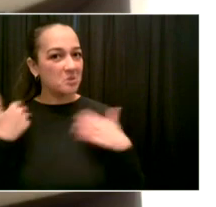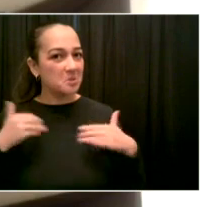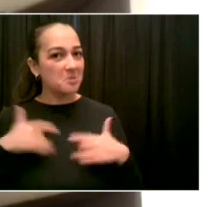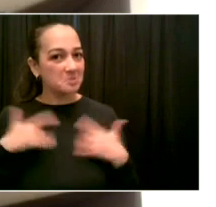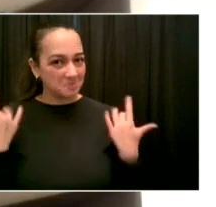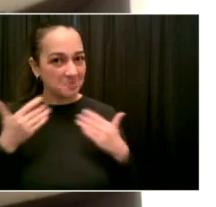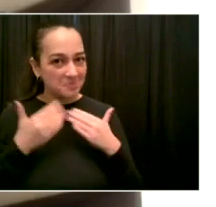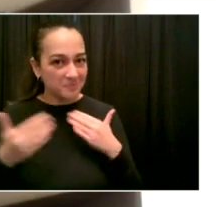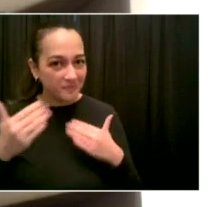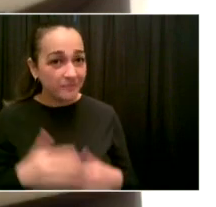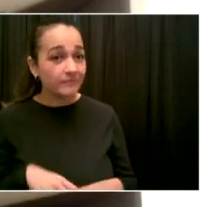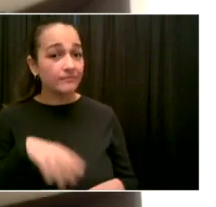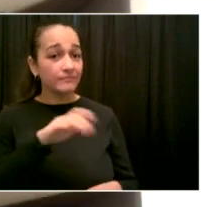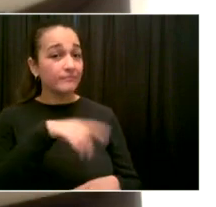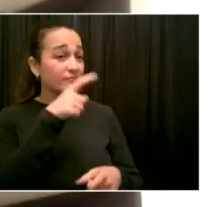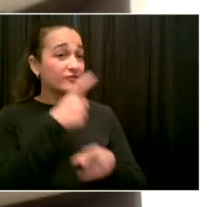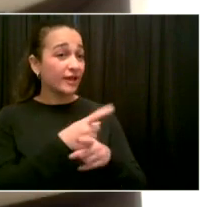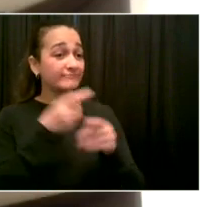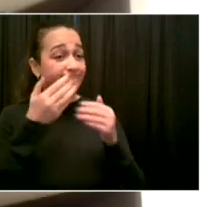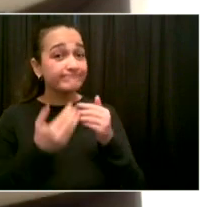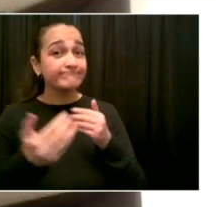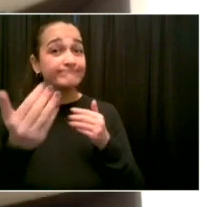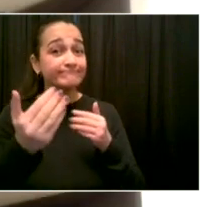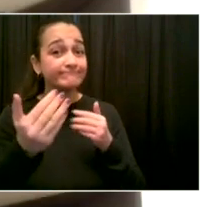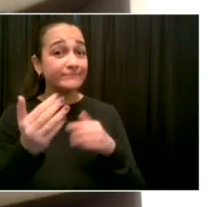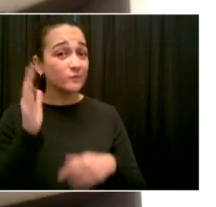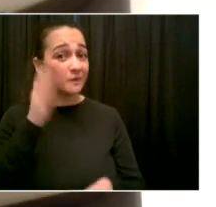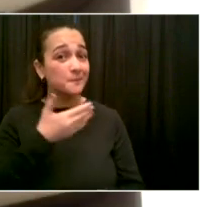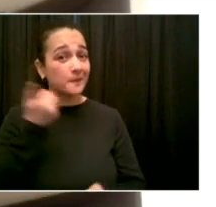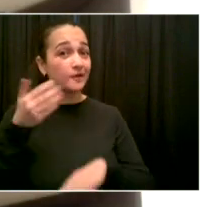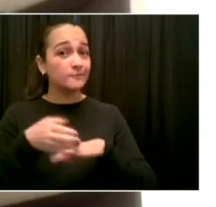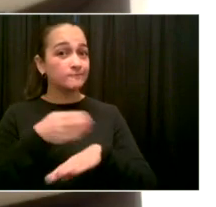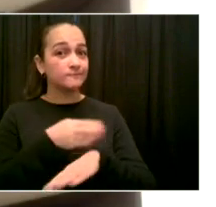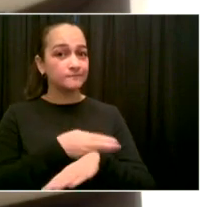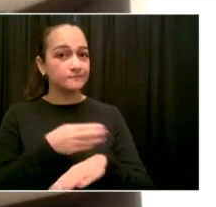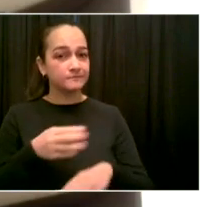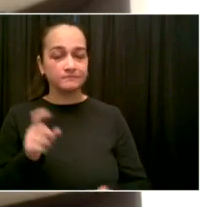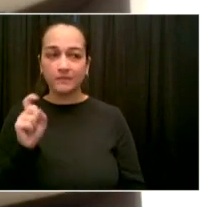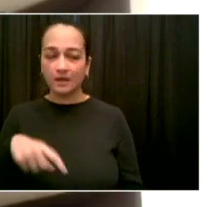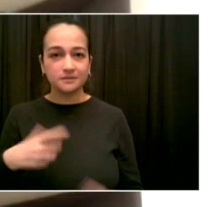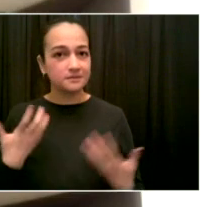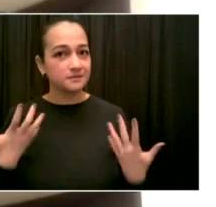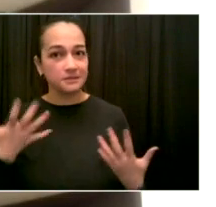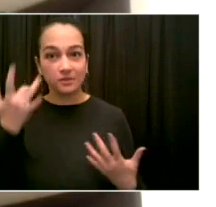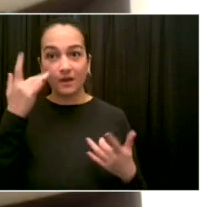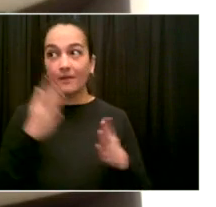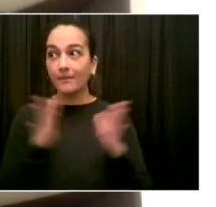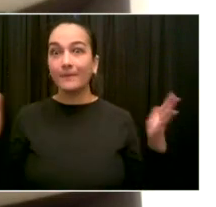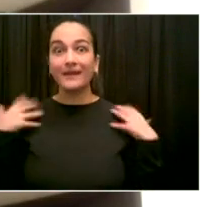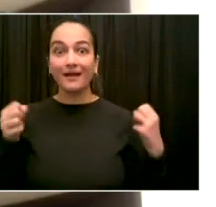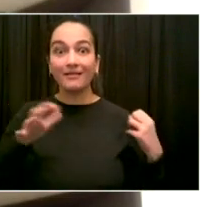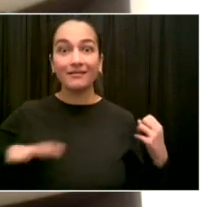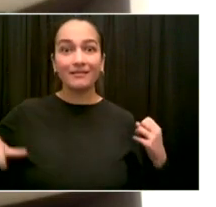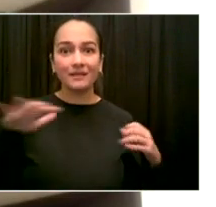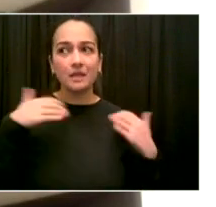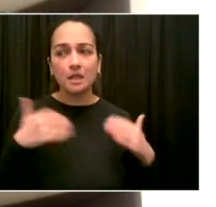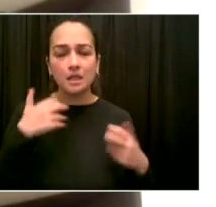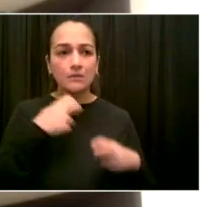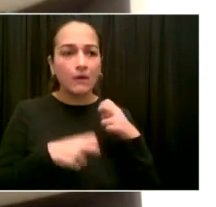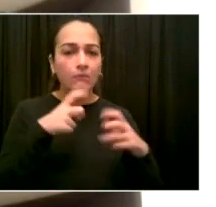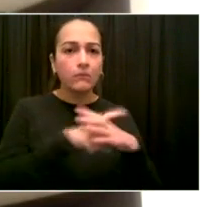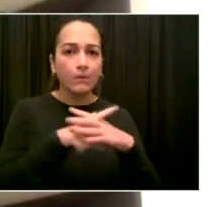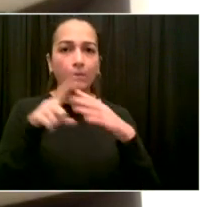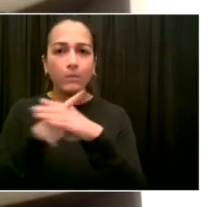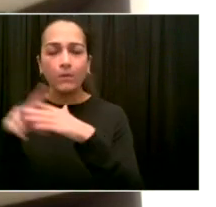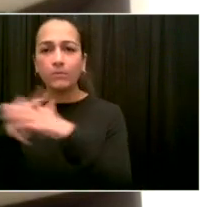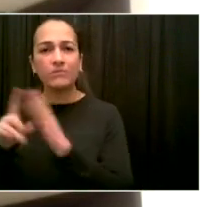emergency will hit us, when the next pandemic will be, but we have to assume that there will be another pandemic,